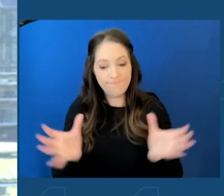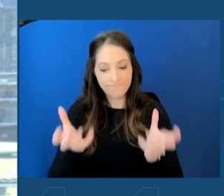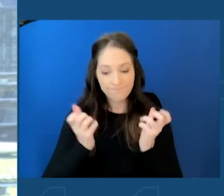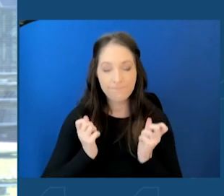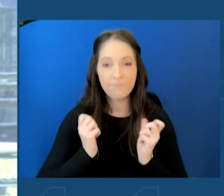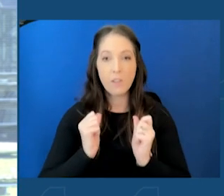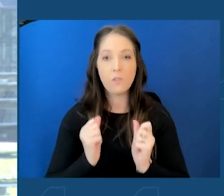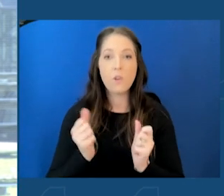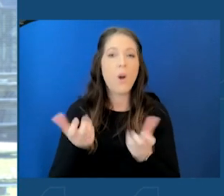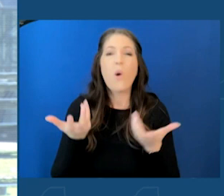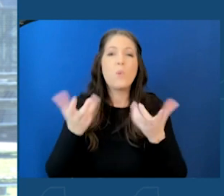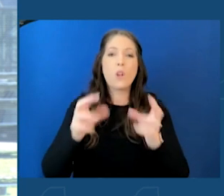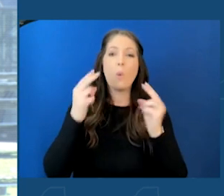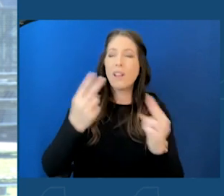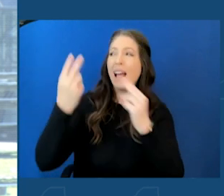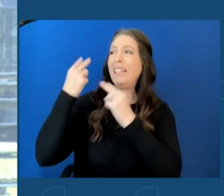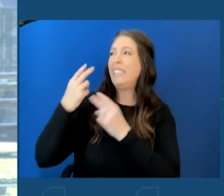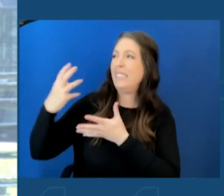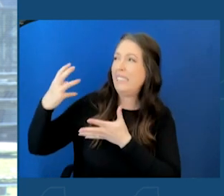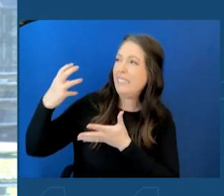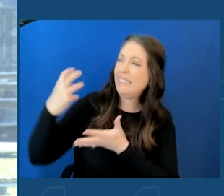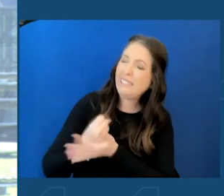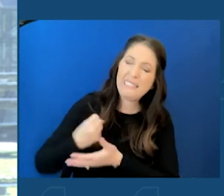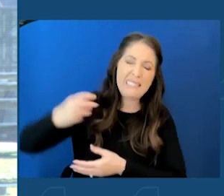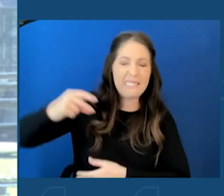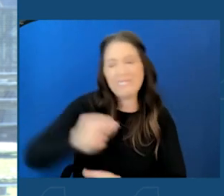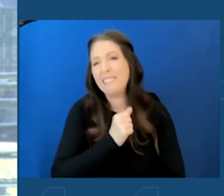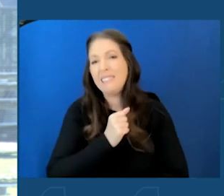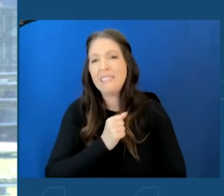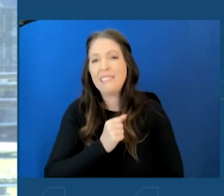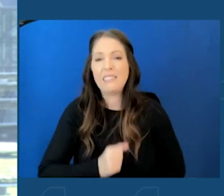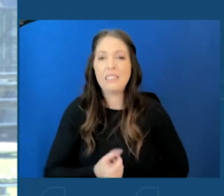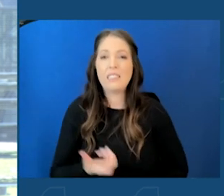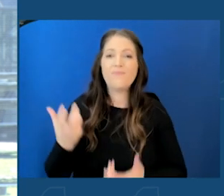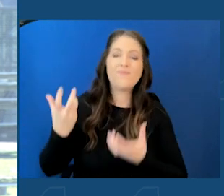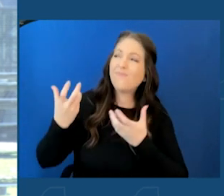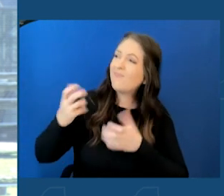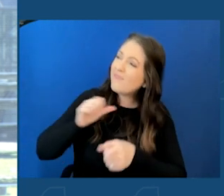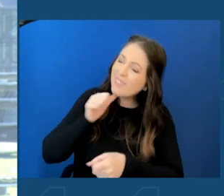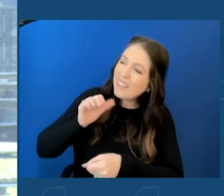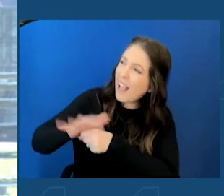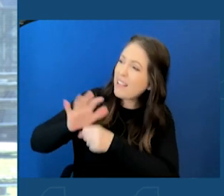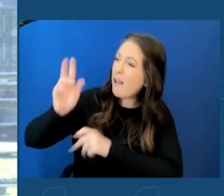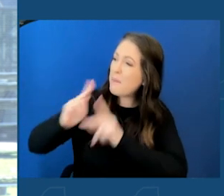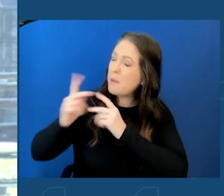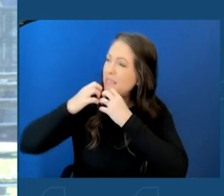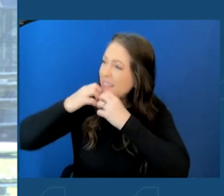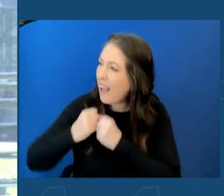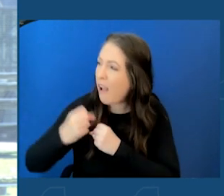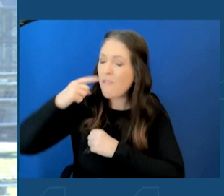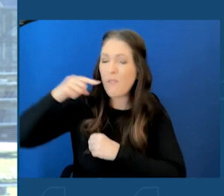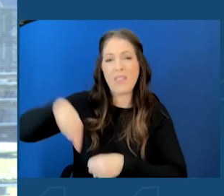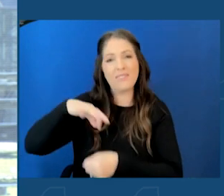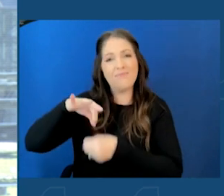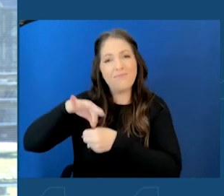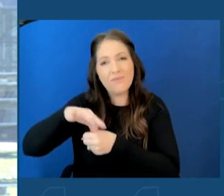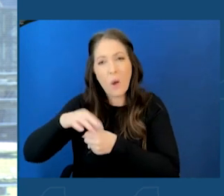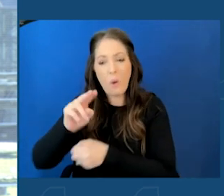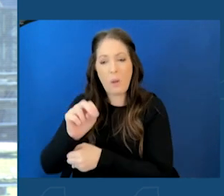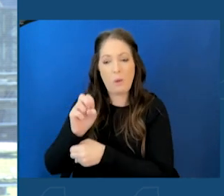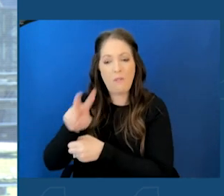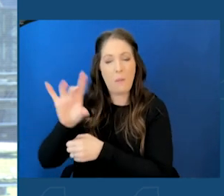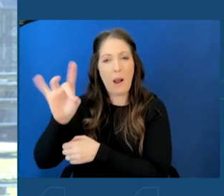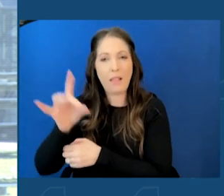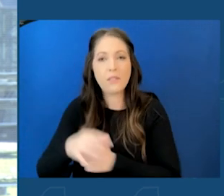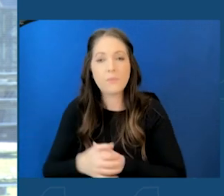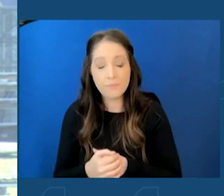missed the opportunity because we didn't get enough people to care in time for this important ballot initiative on November 8th. And